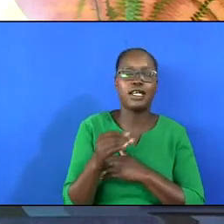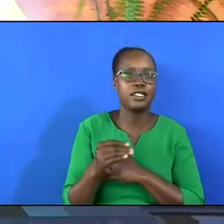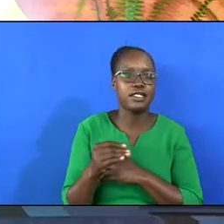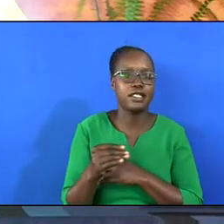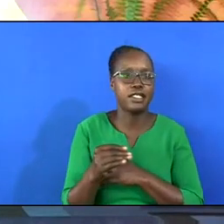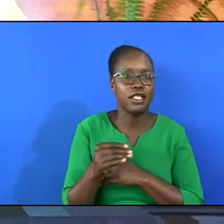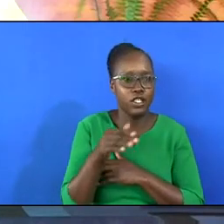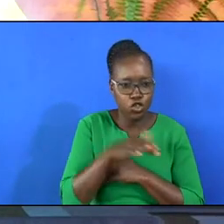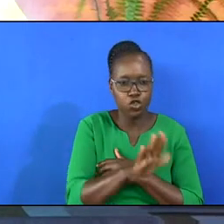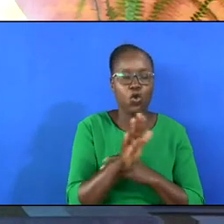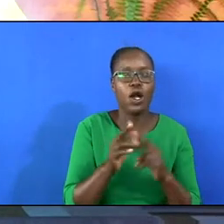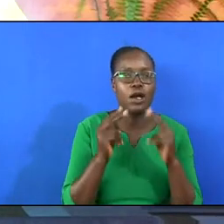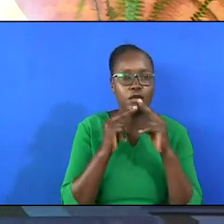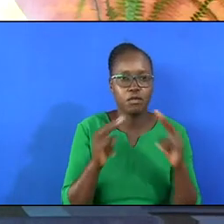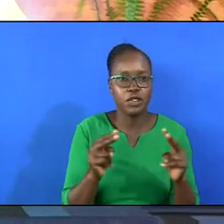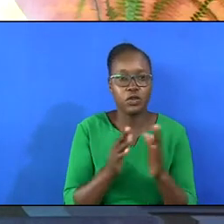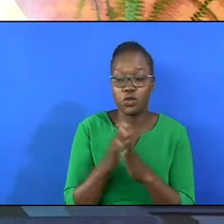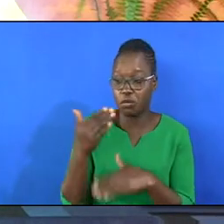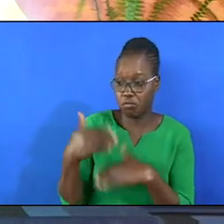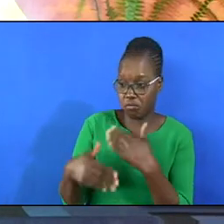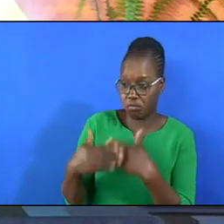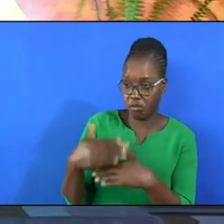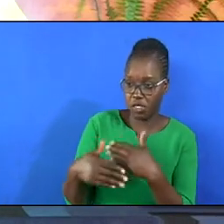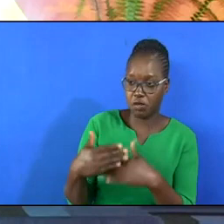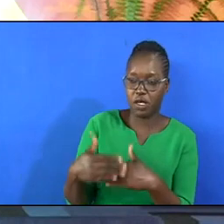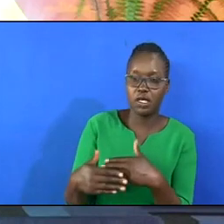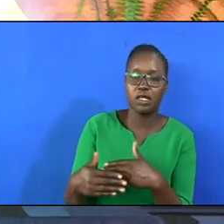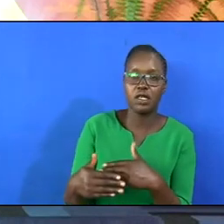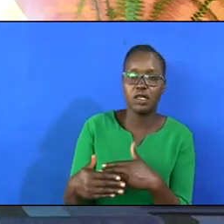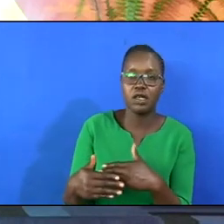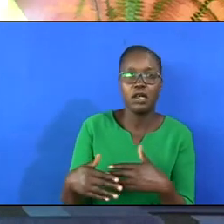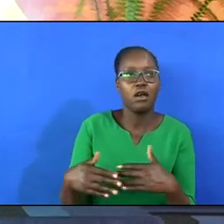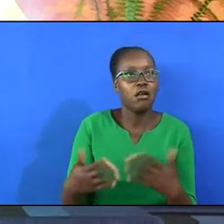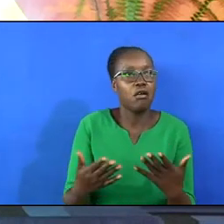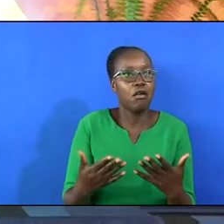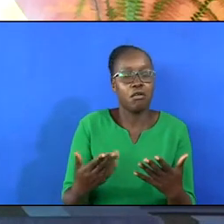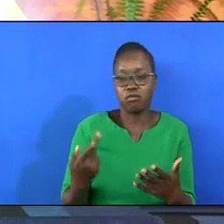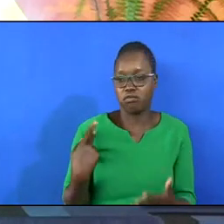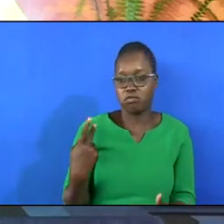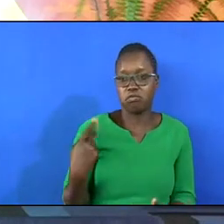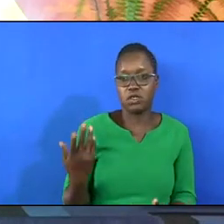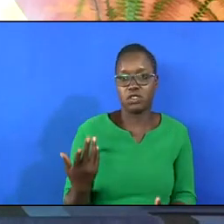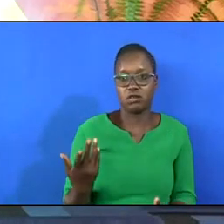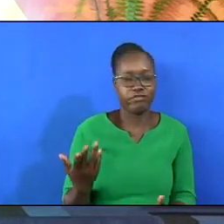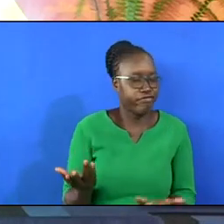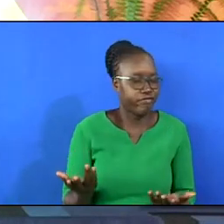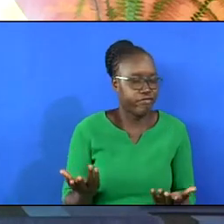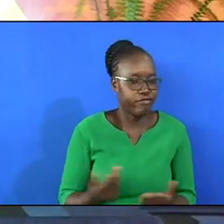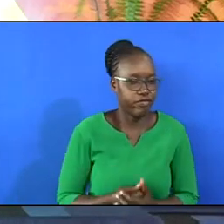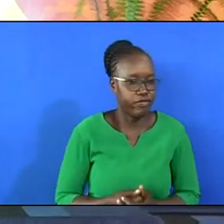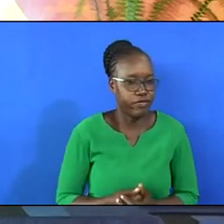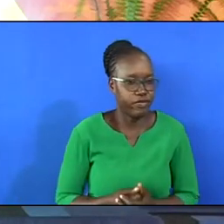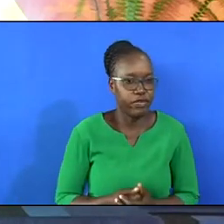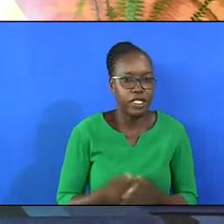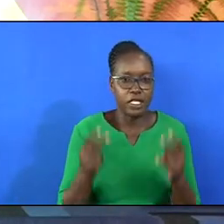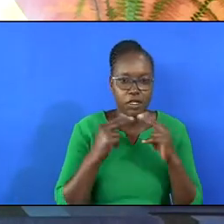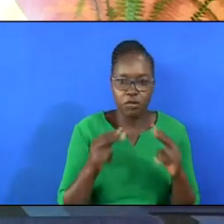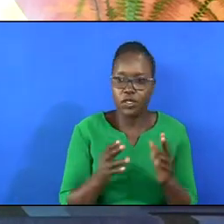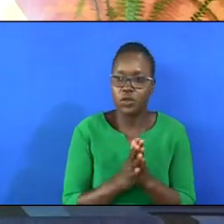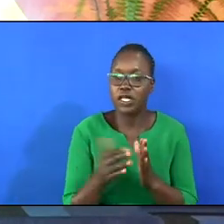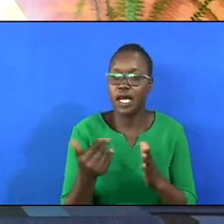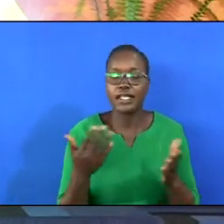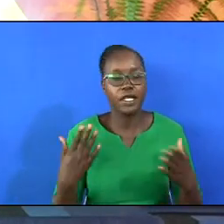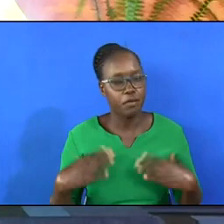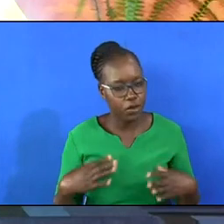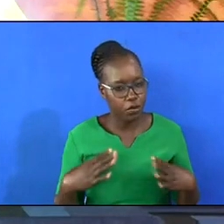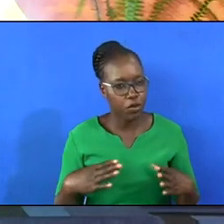your peace with your neighbor. Or your spouse. Or whatever it is. Peace with fellow human